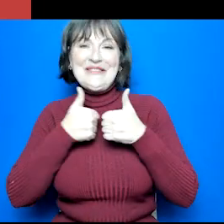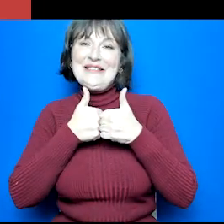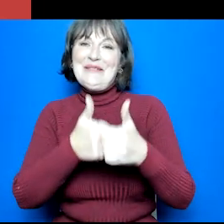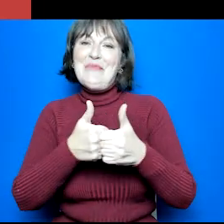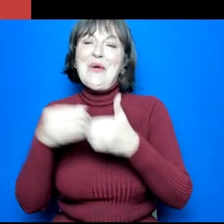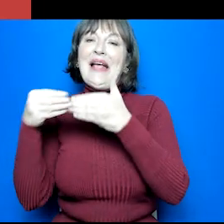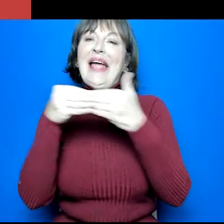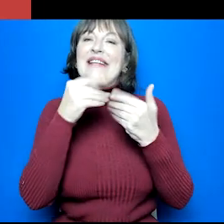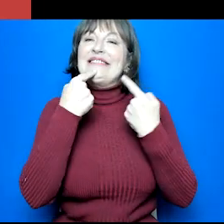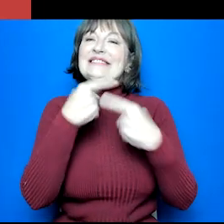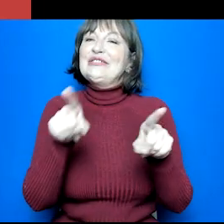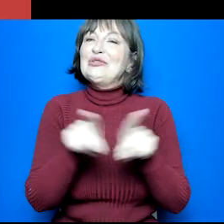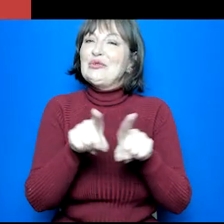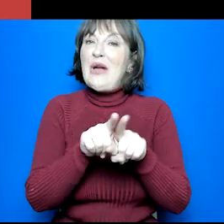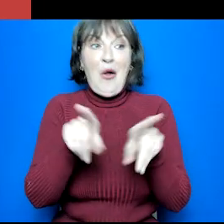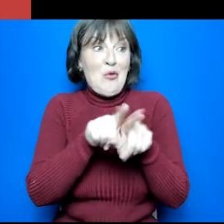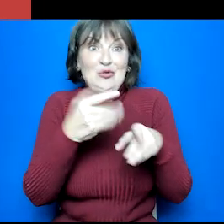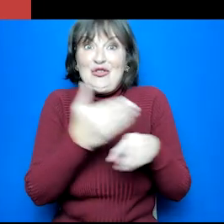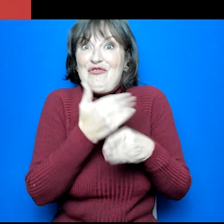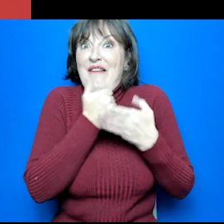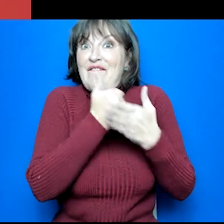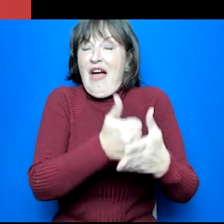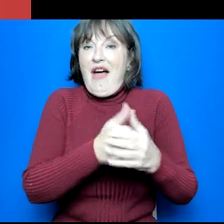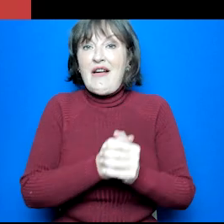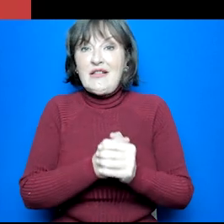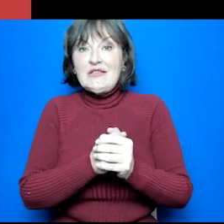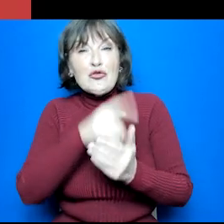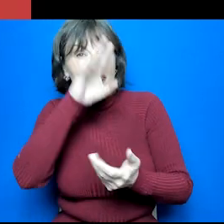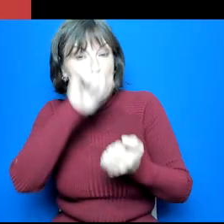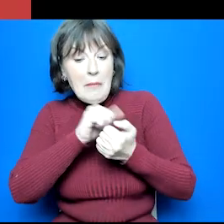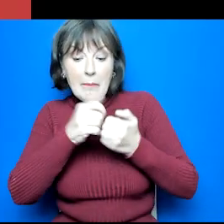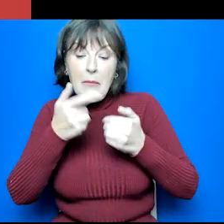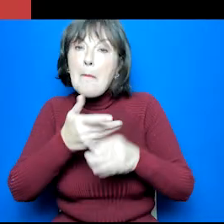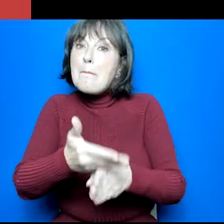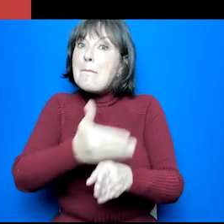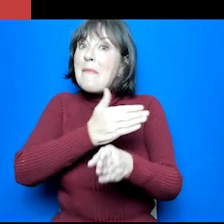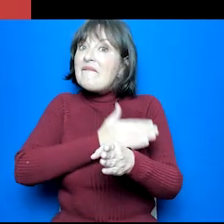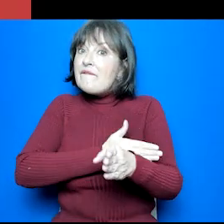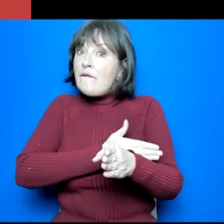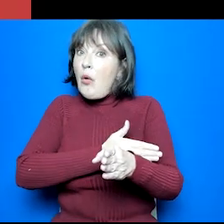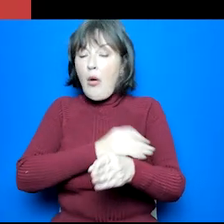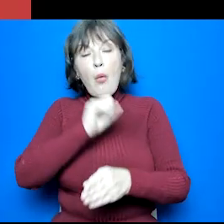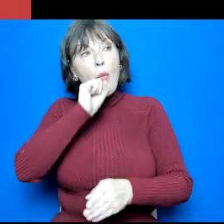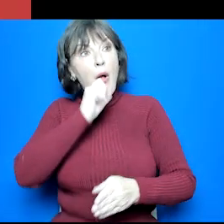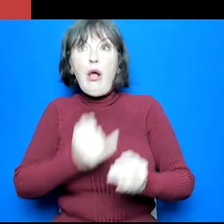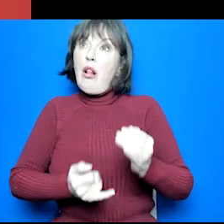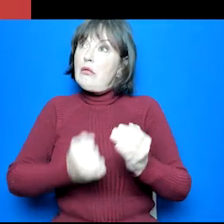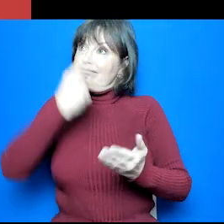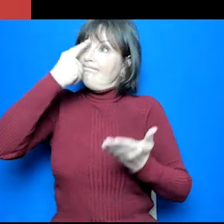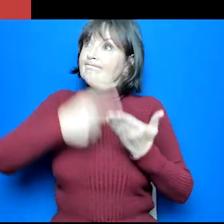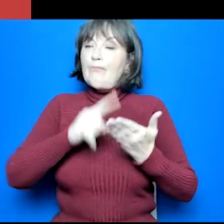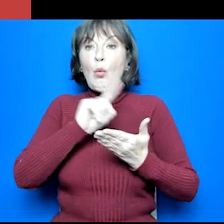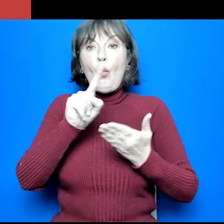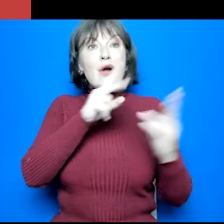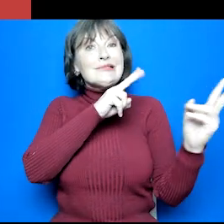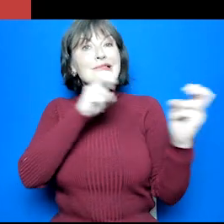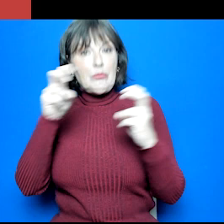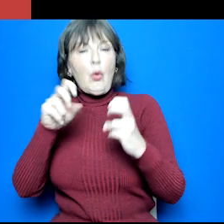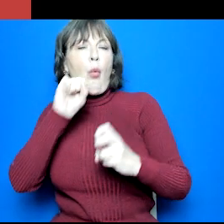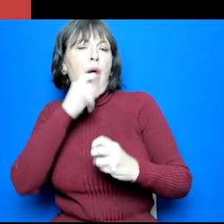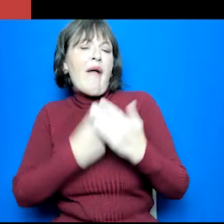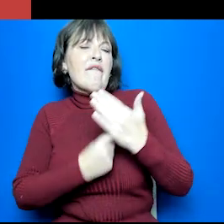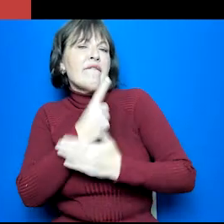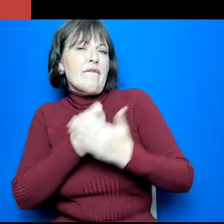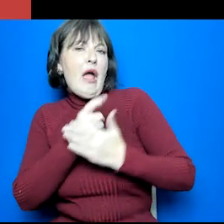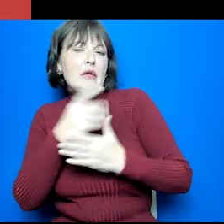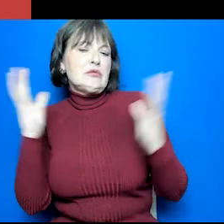option choices with teachers and careers advisors at parent and care events ahead of them making their final decisions. I'm now going to